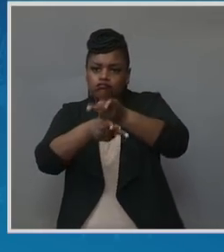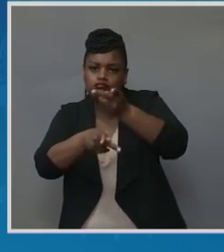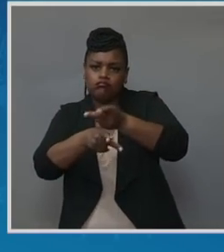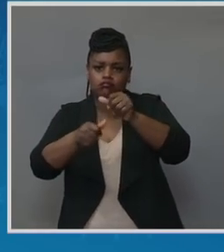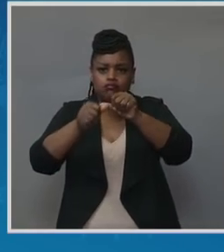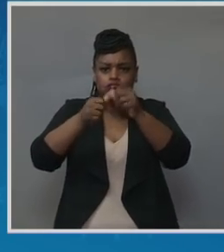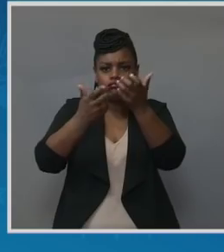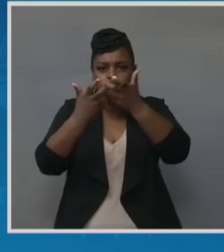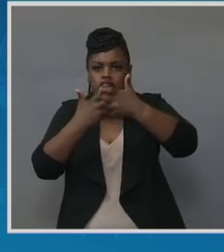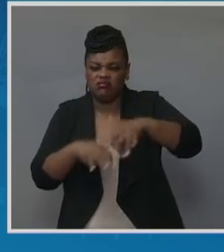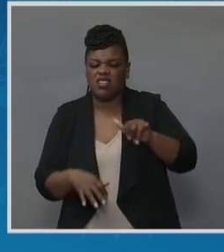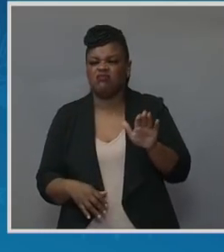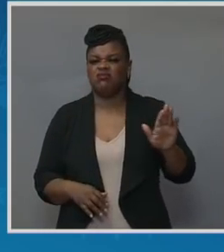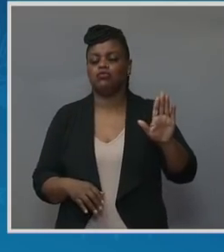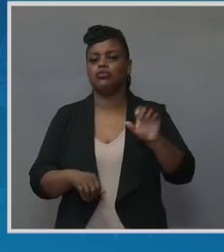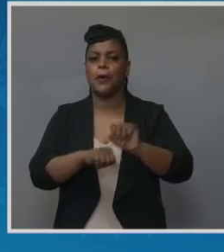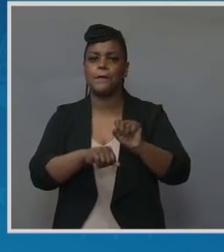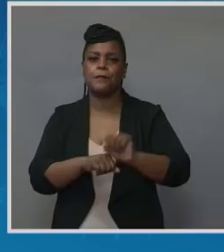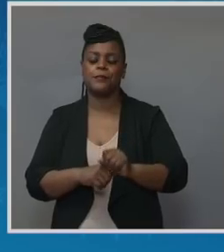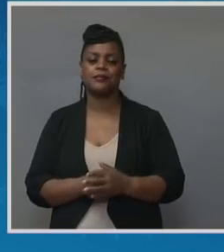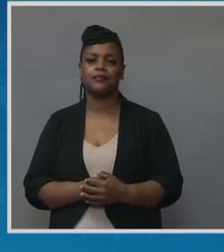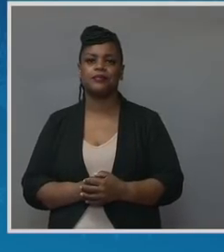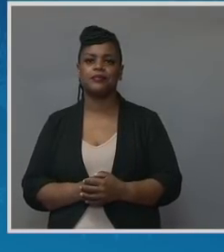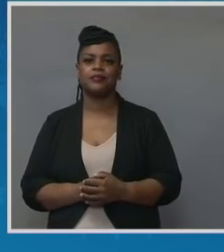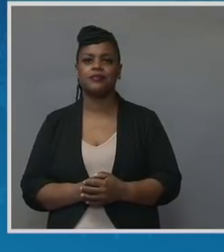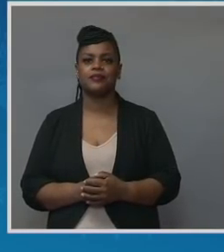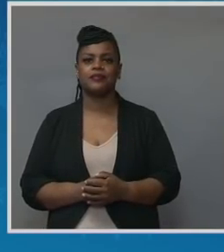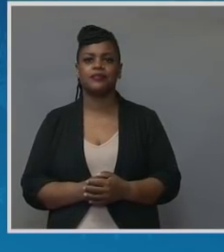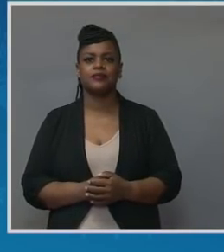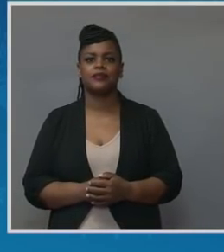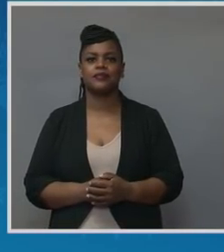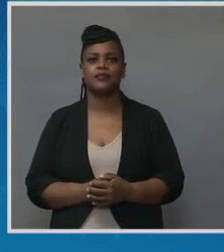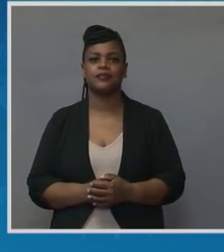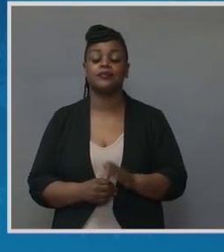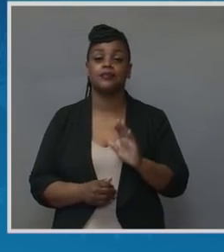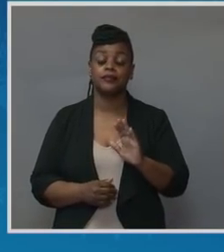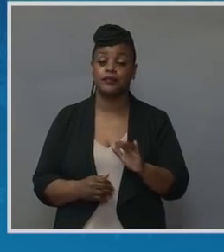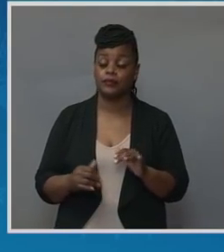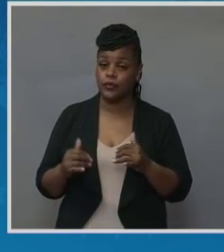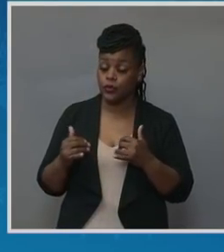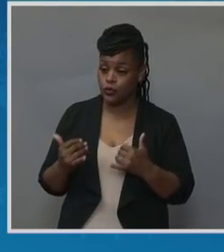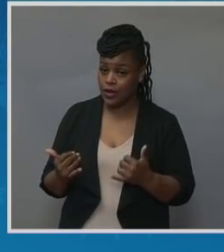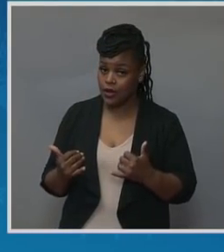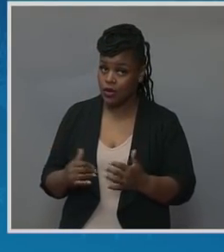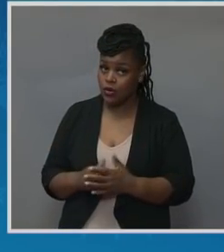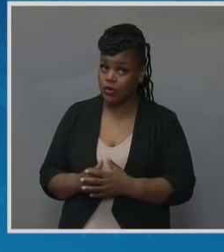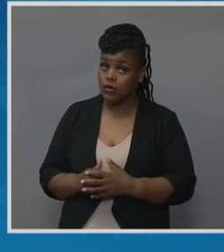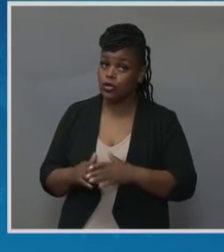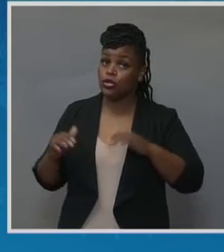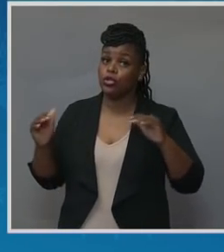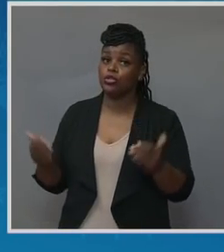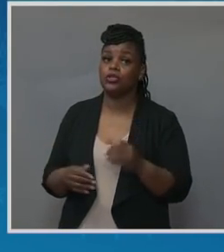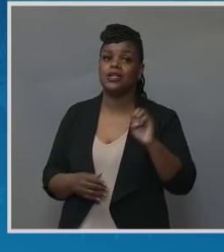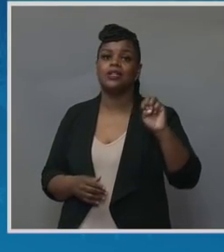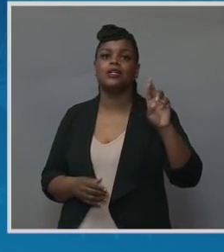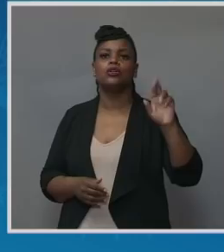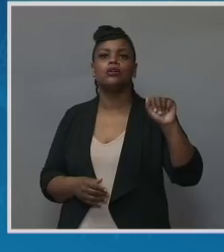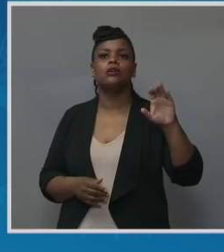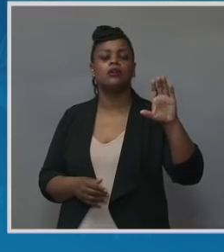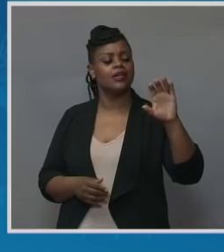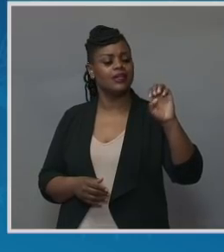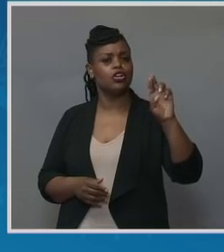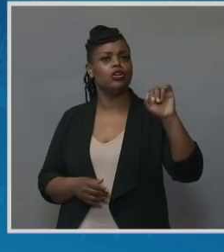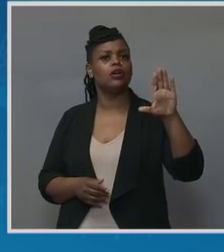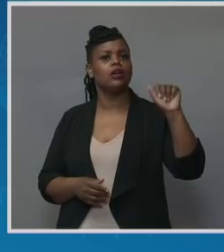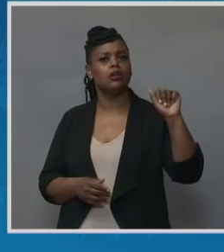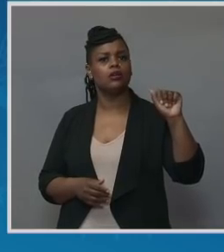you. Thank you, Heather. Madam Vice President, I'd like now to introduce Erica McAfee, another